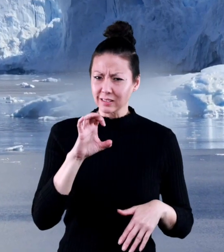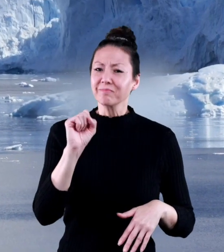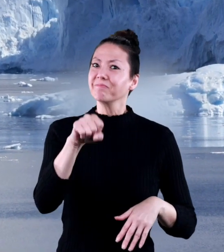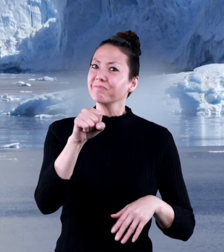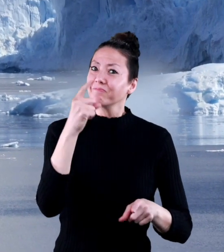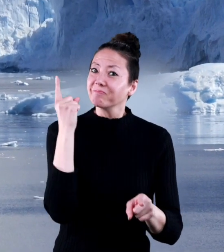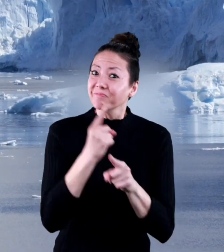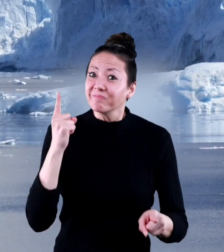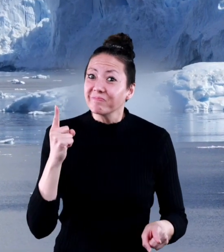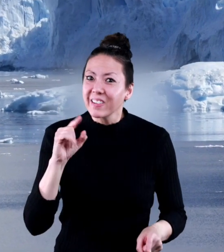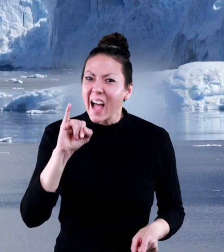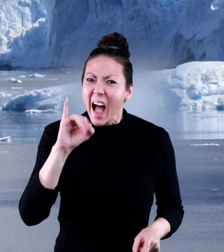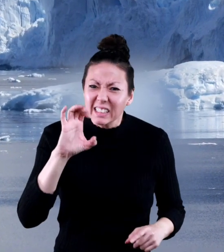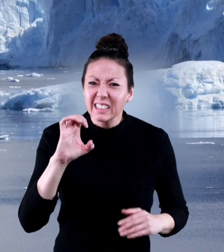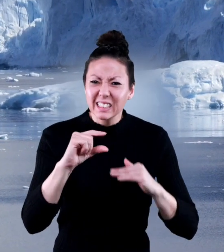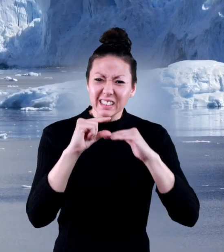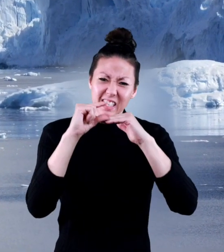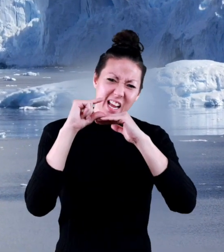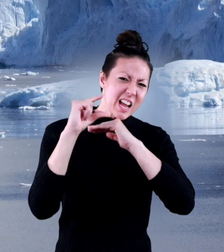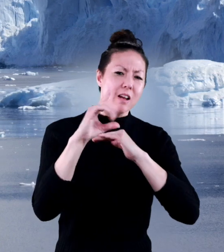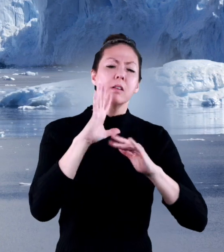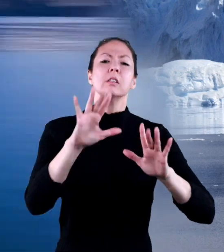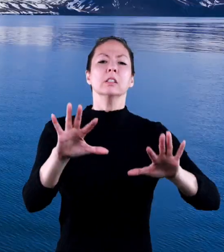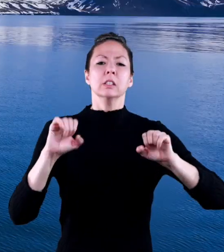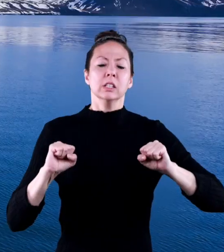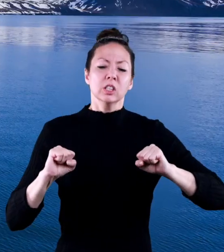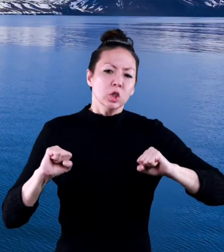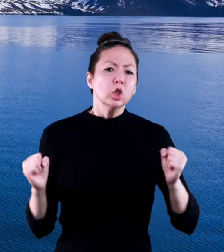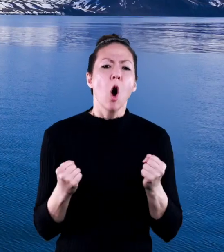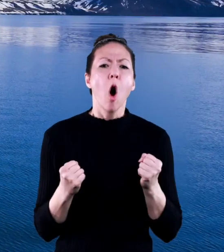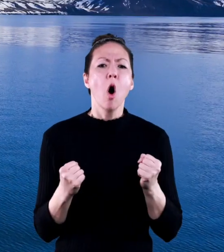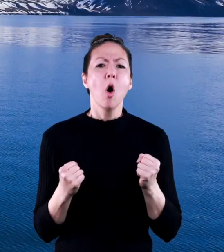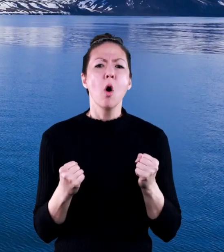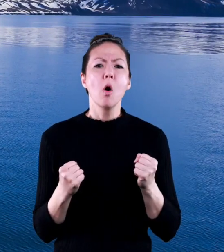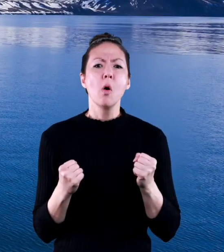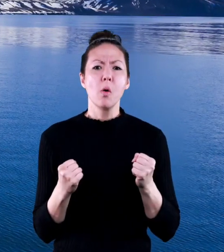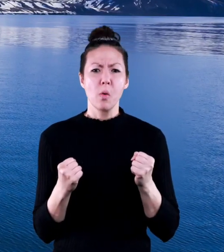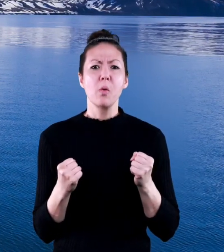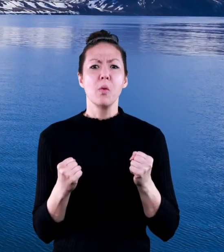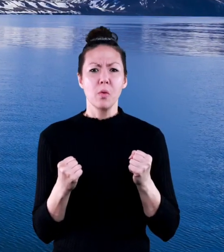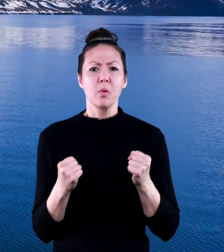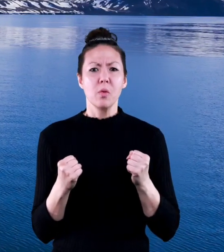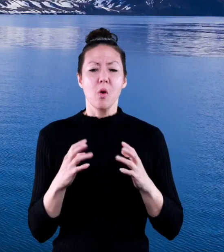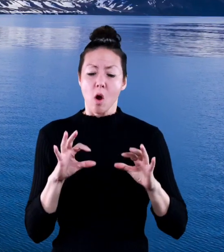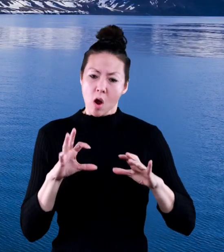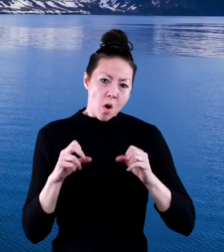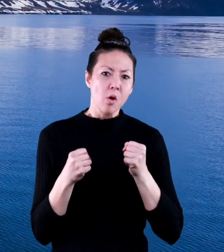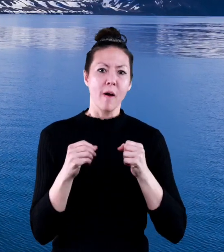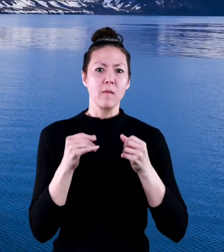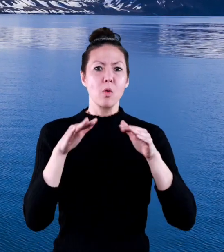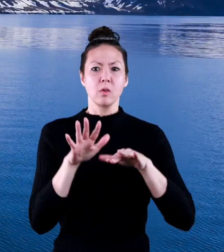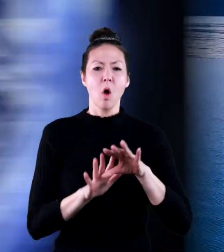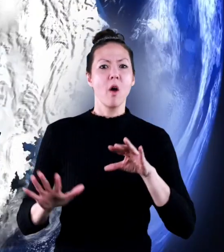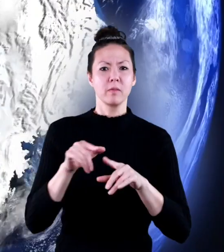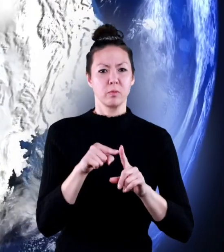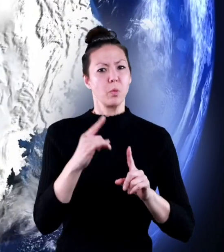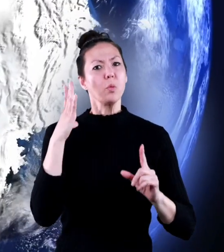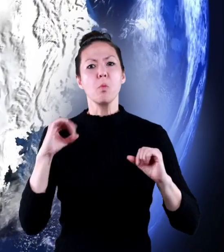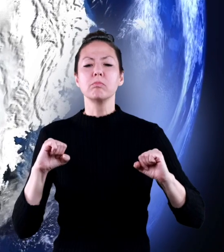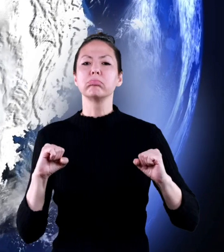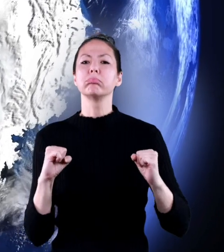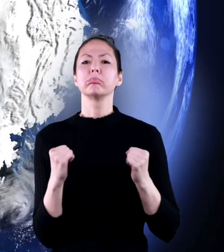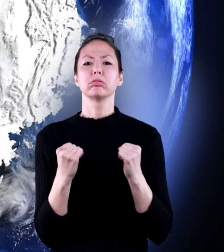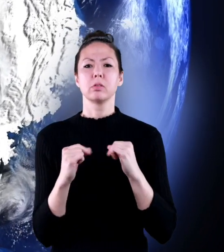ice? Yes, ice! The Southern Ocean is cold. It's the coldest ocean